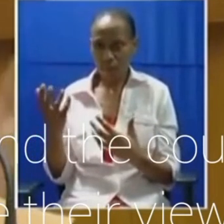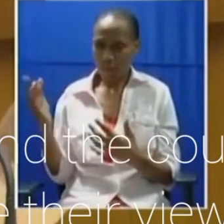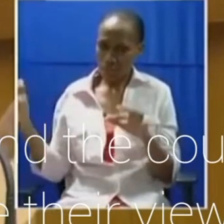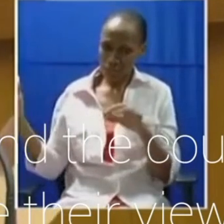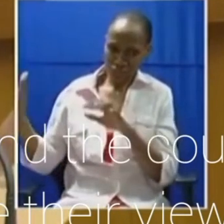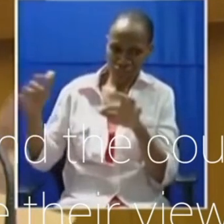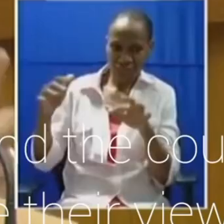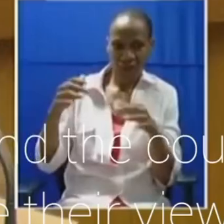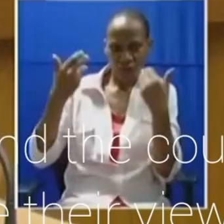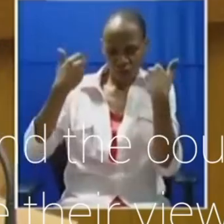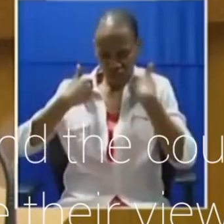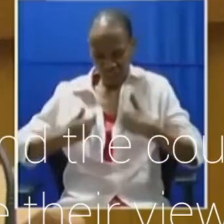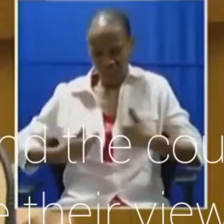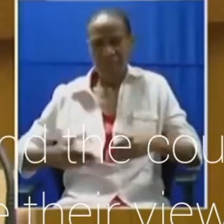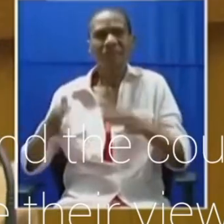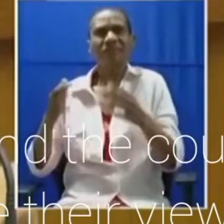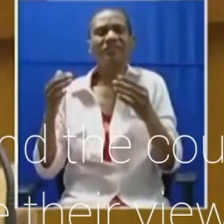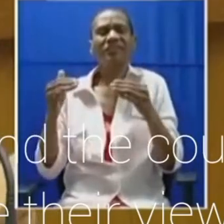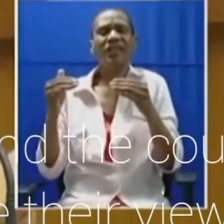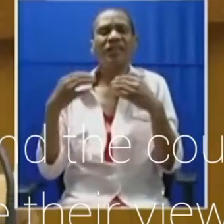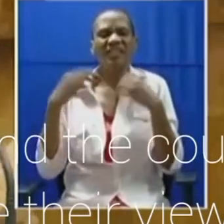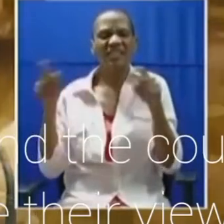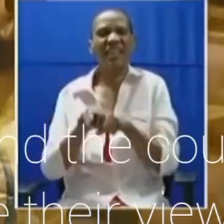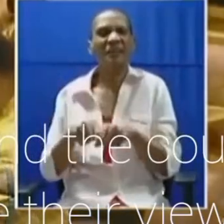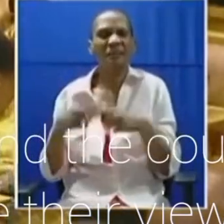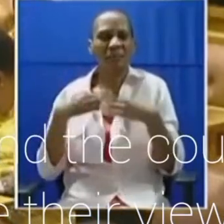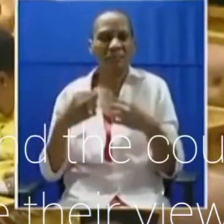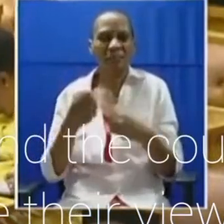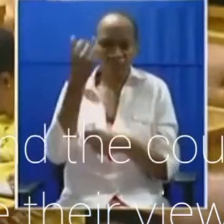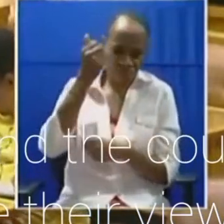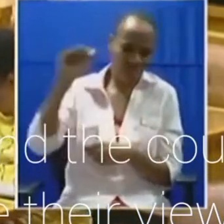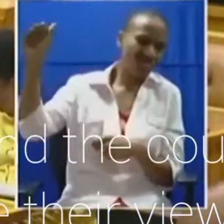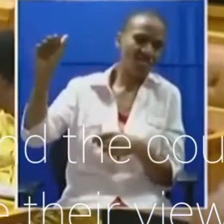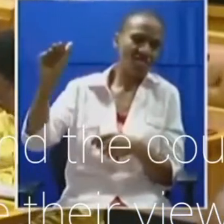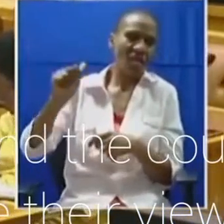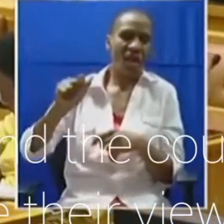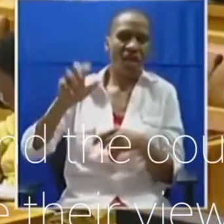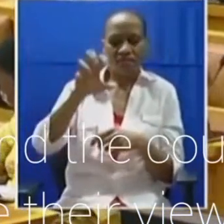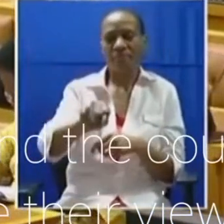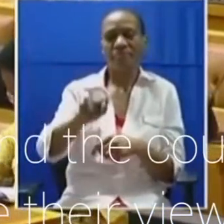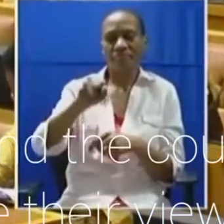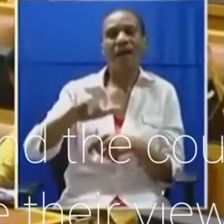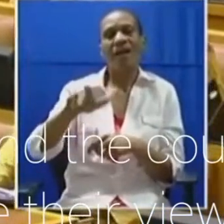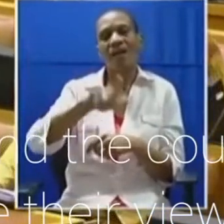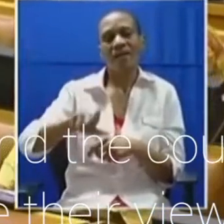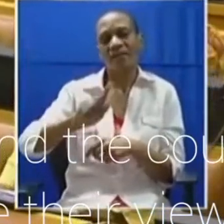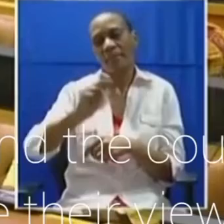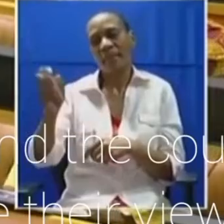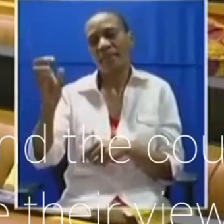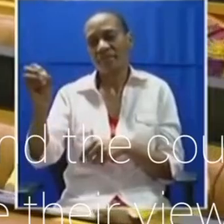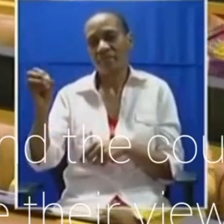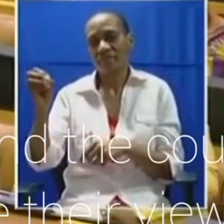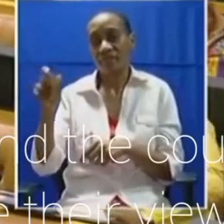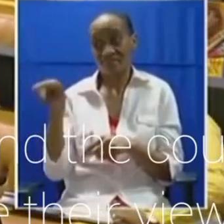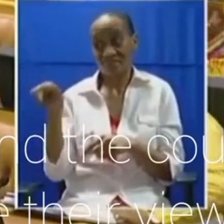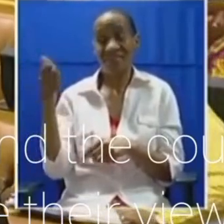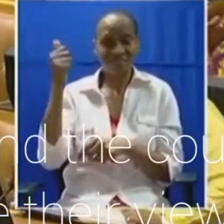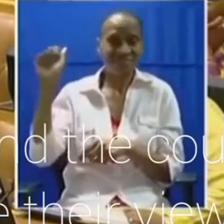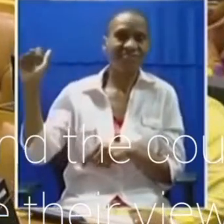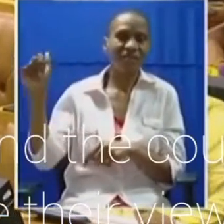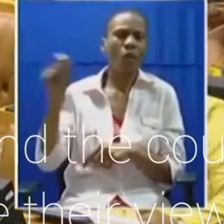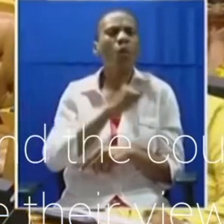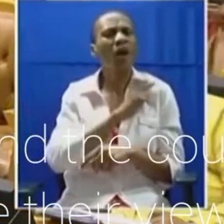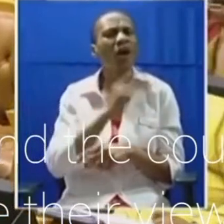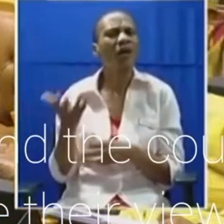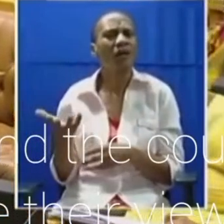unison and opposed the expropriation of land without compensation. Because the reality